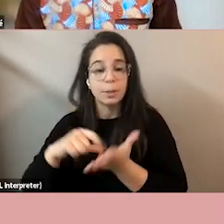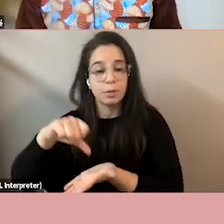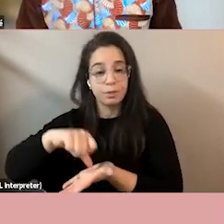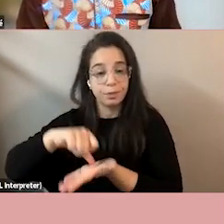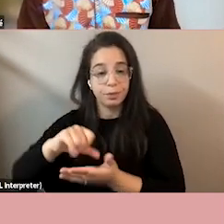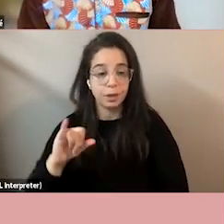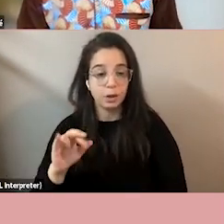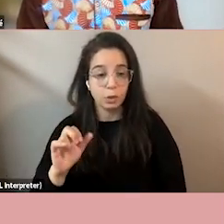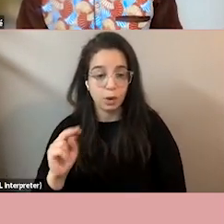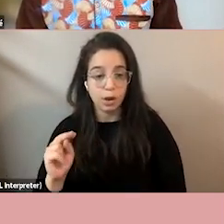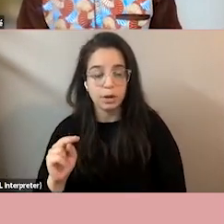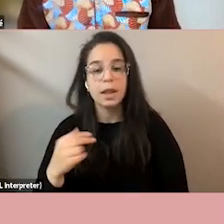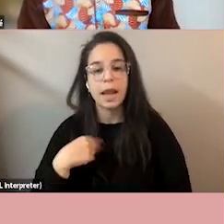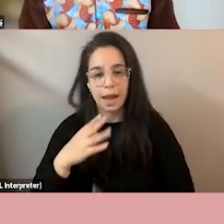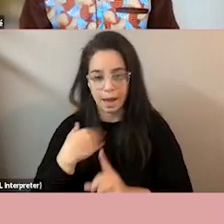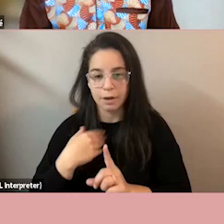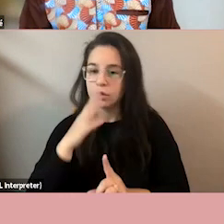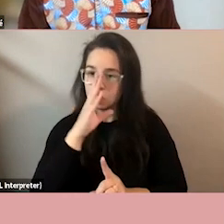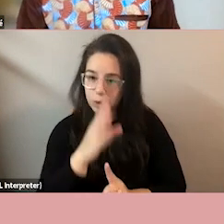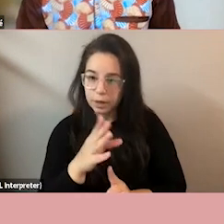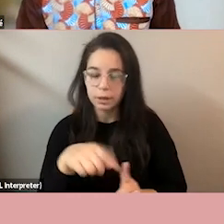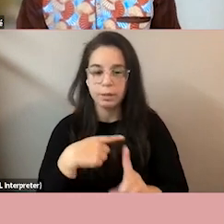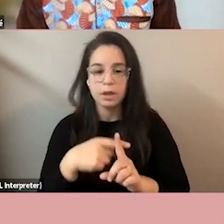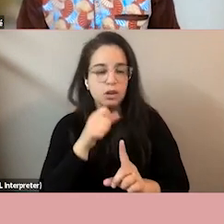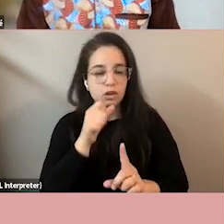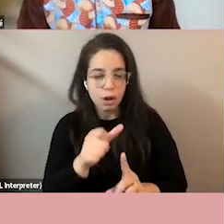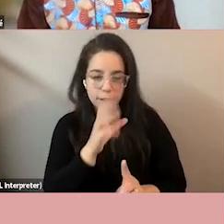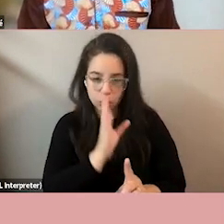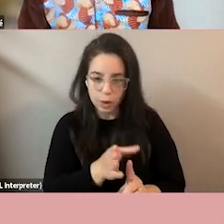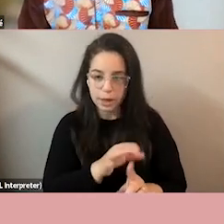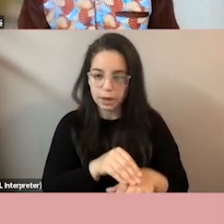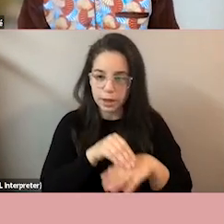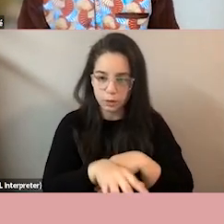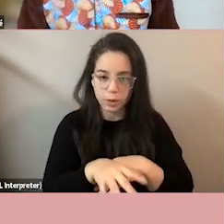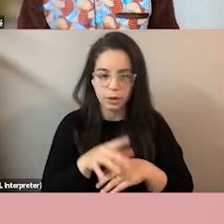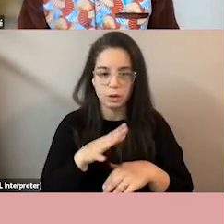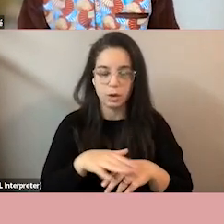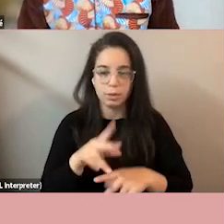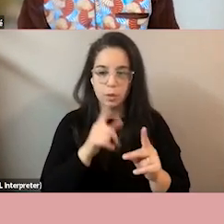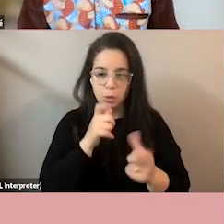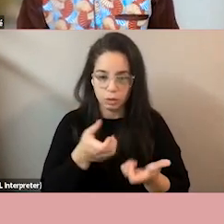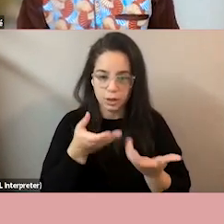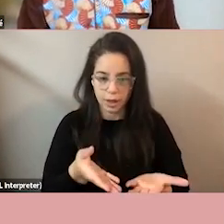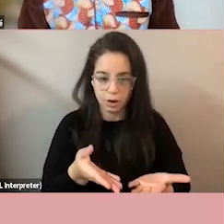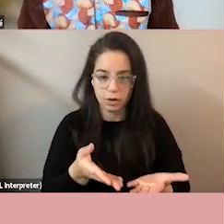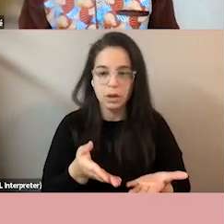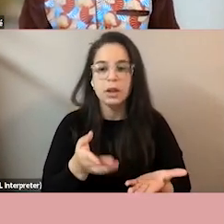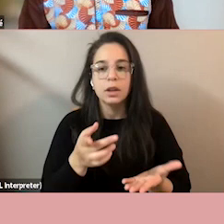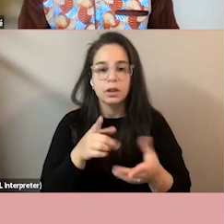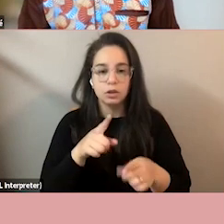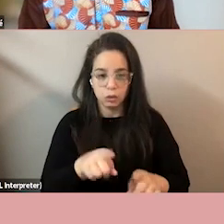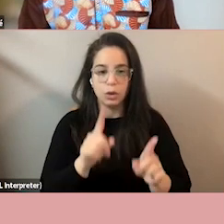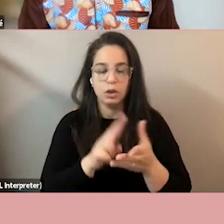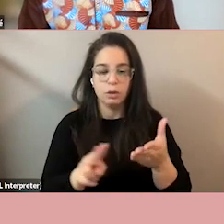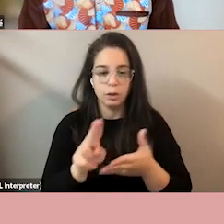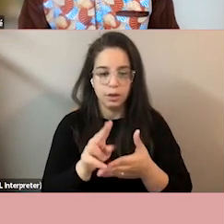have a direct and indirect impact on certain populations within the universities uh four walls and so